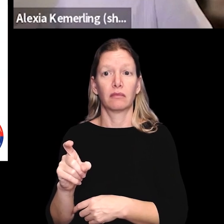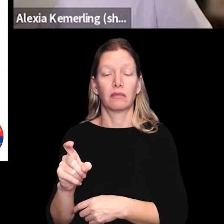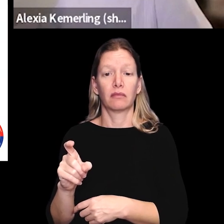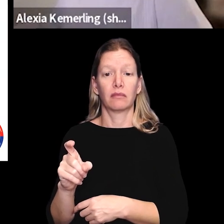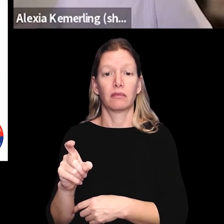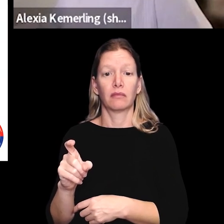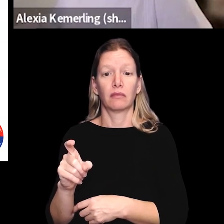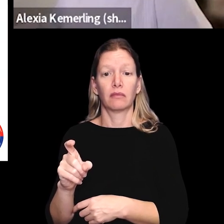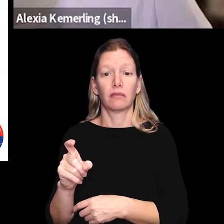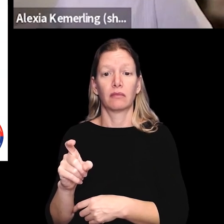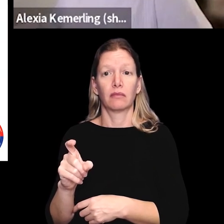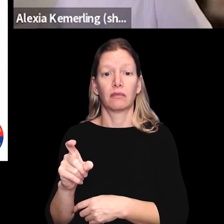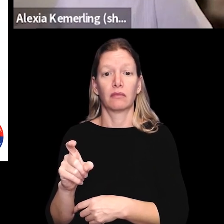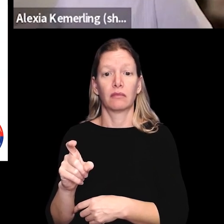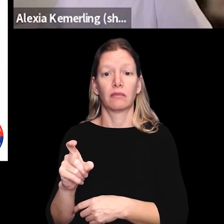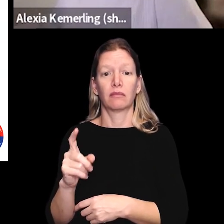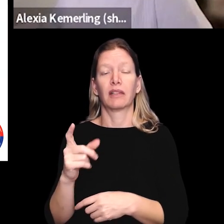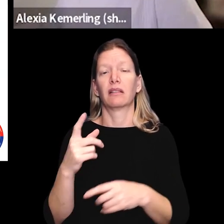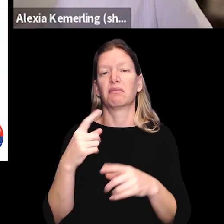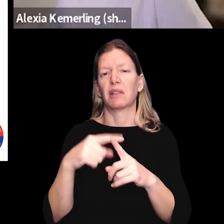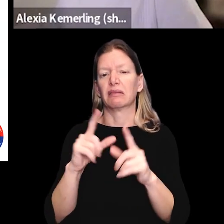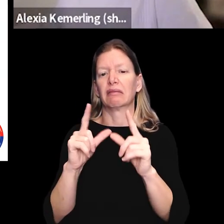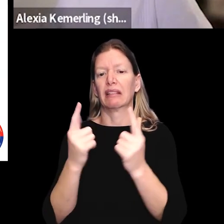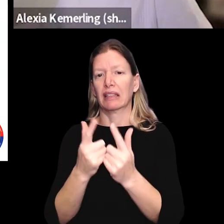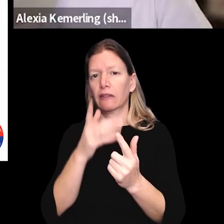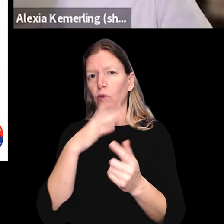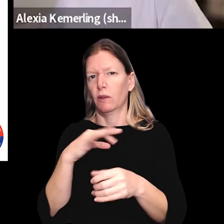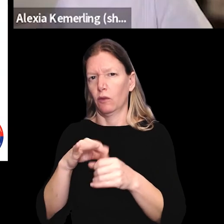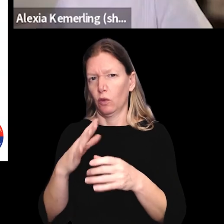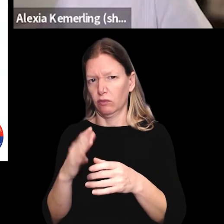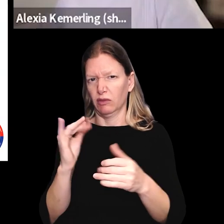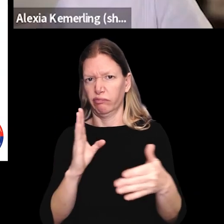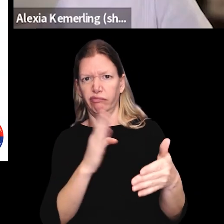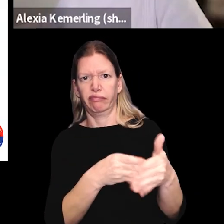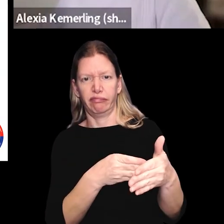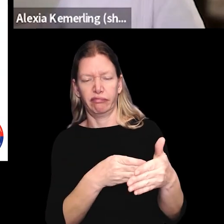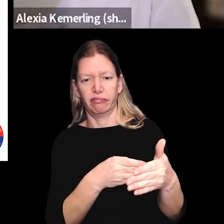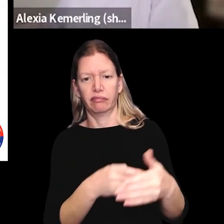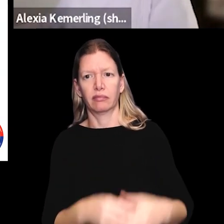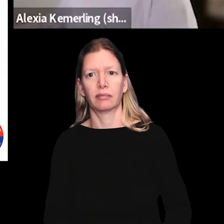now with Rev Up Texas and the League of Women Voters.